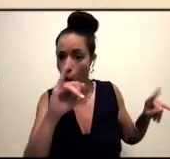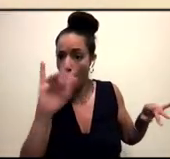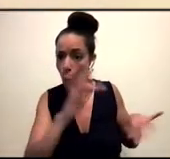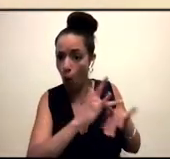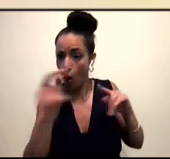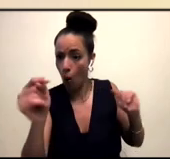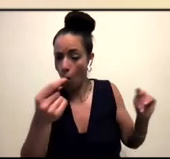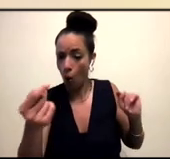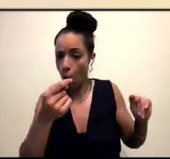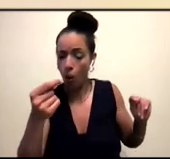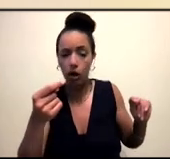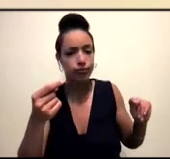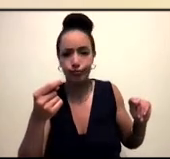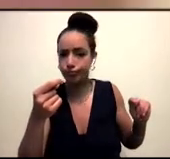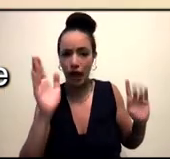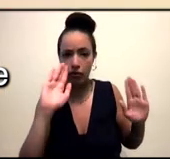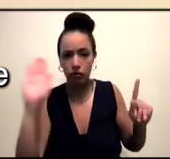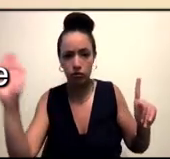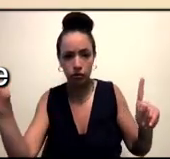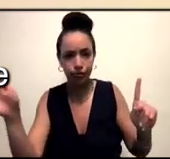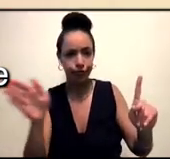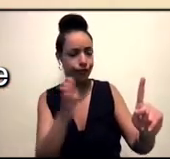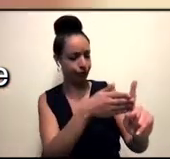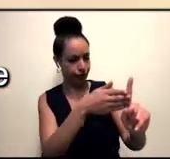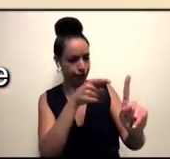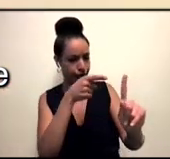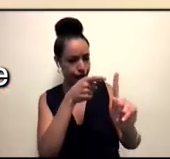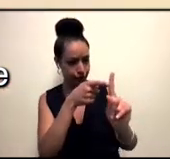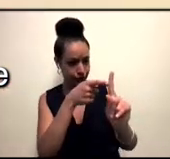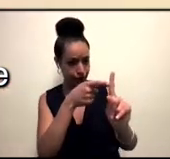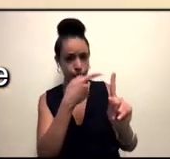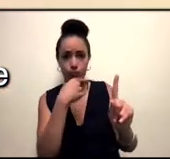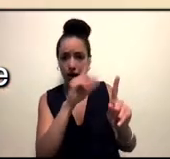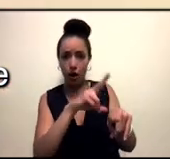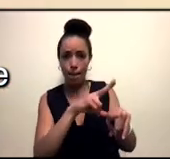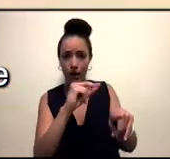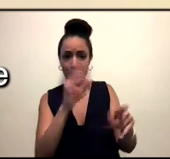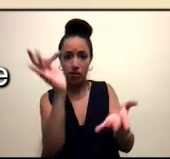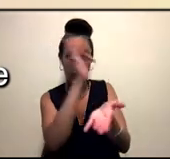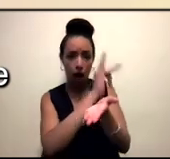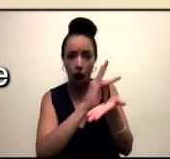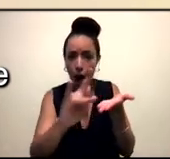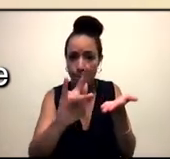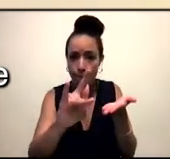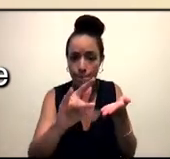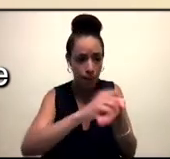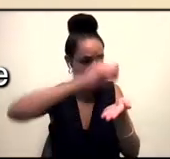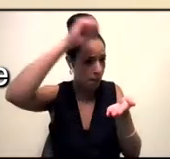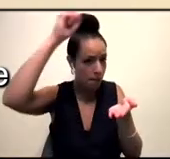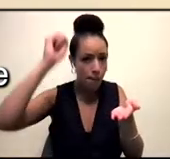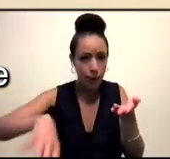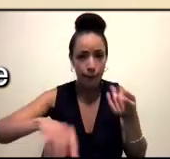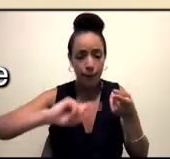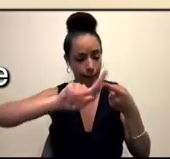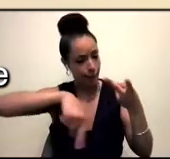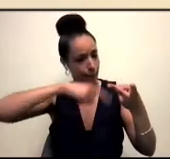concrete things that will help all of us like abolishing the police and, um, and fighting against the